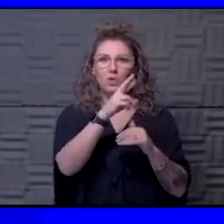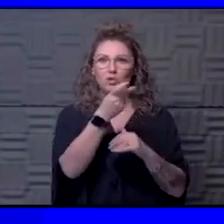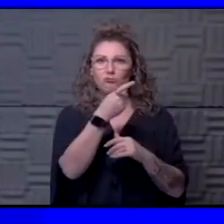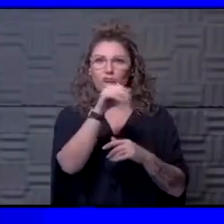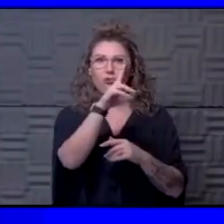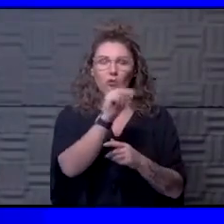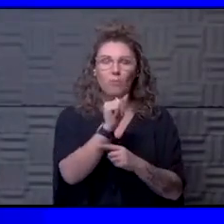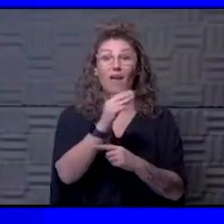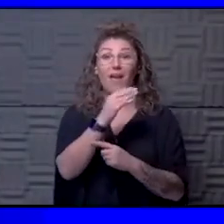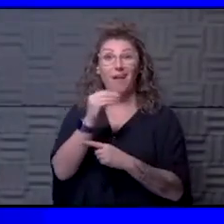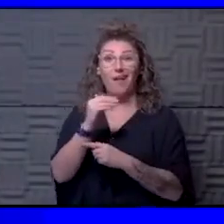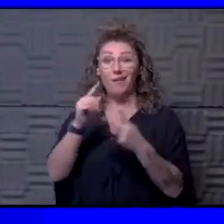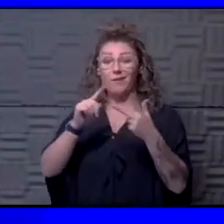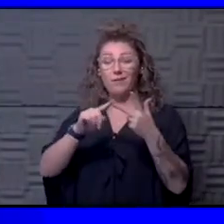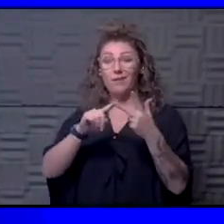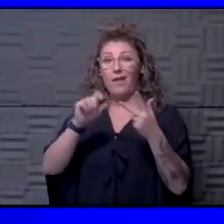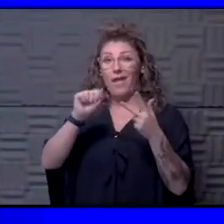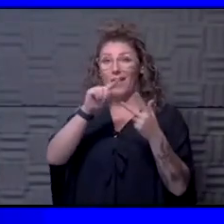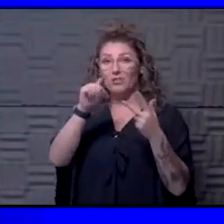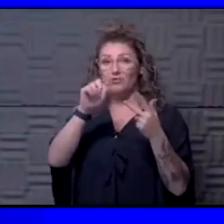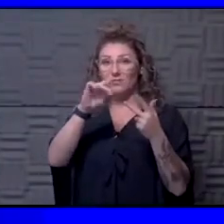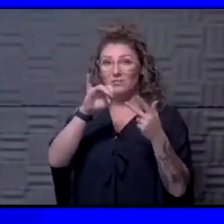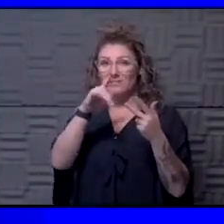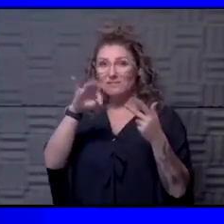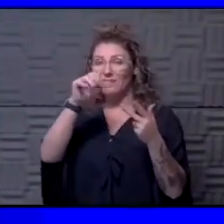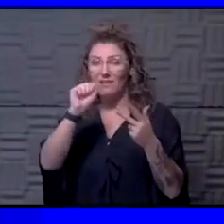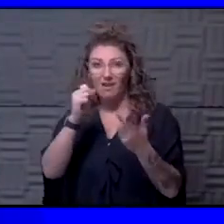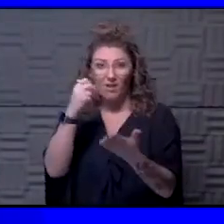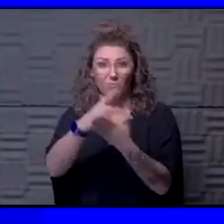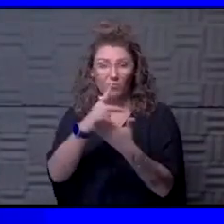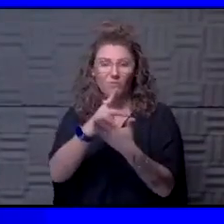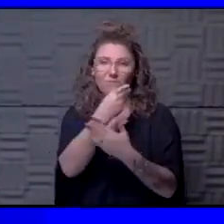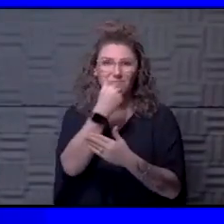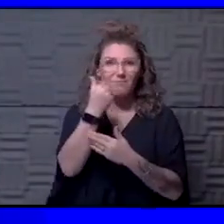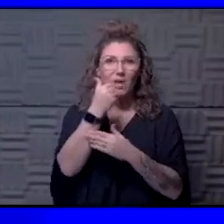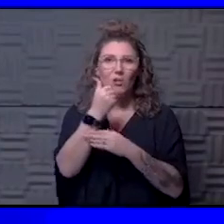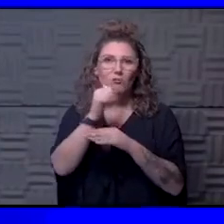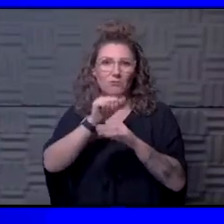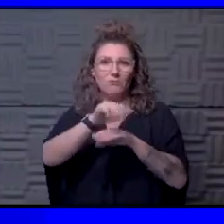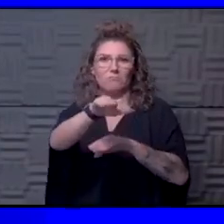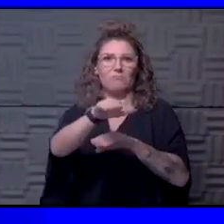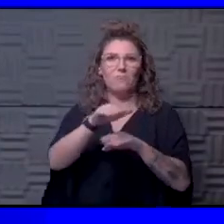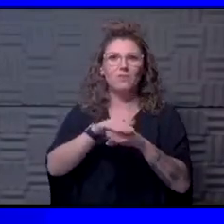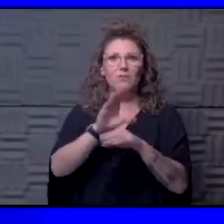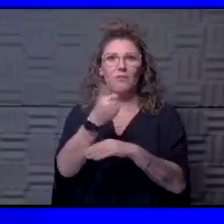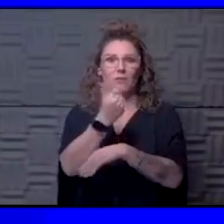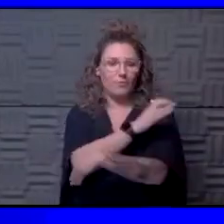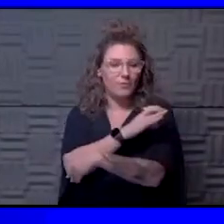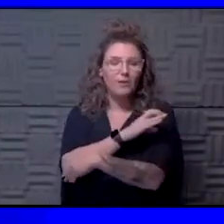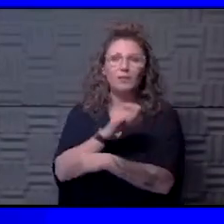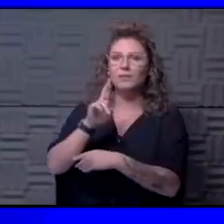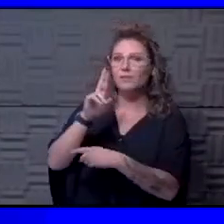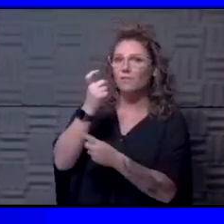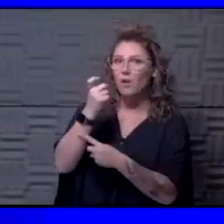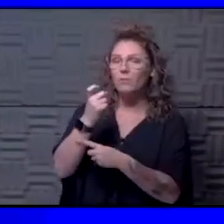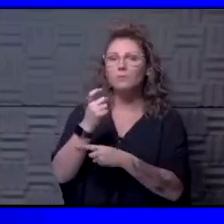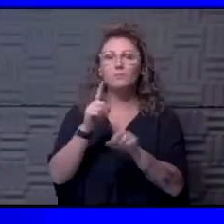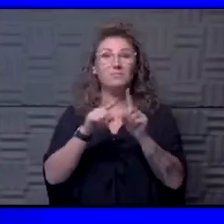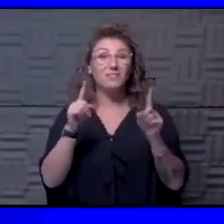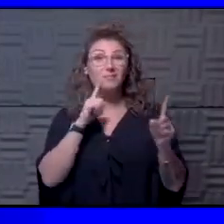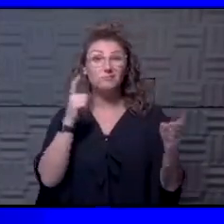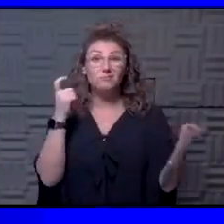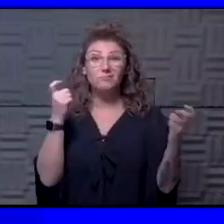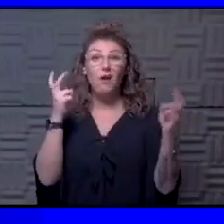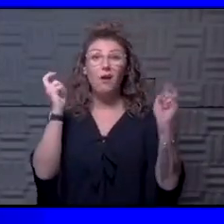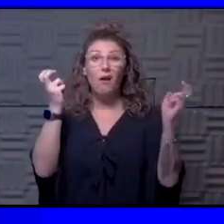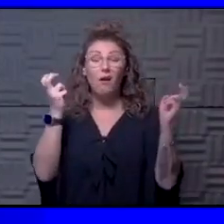present good data and they do get approved, that will be a lot better to get supply into those other clinics and pharmacies as well. But the biggest issue